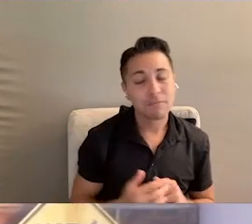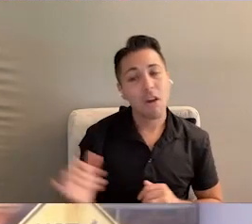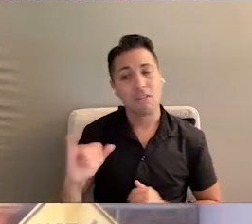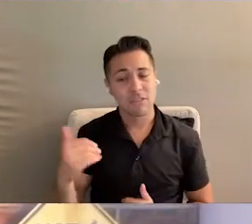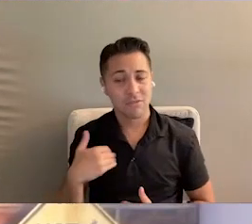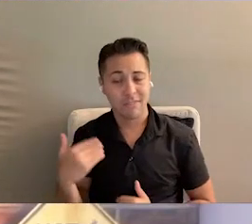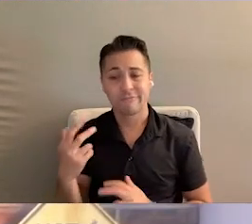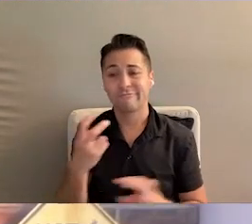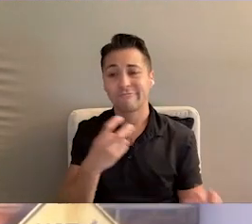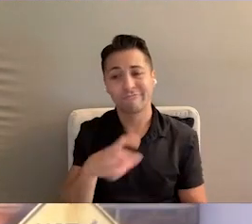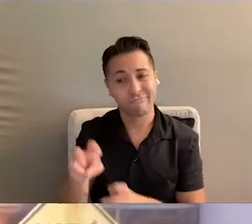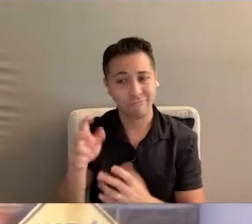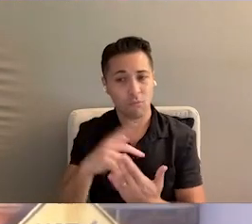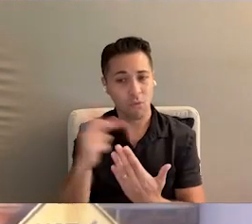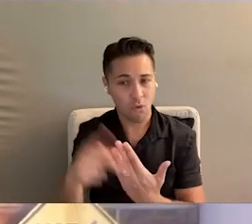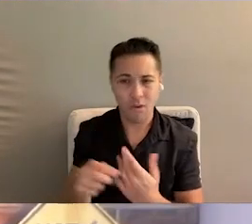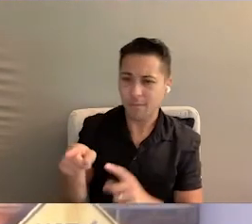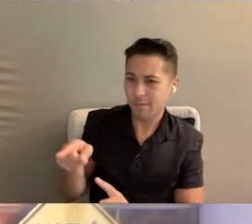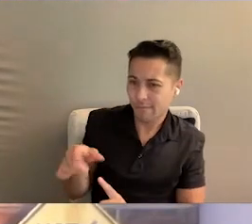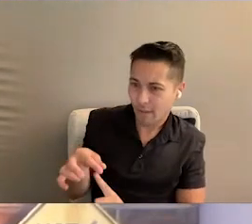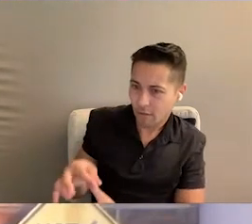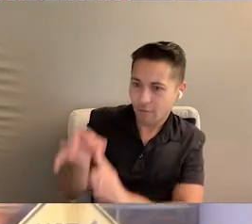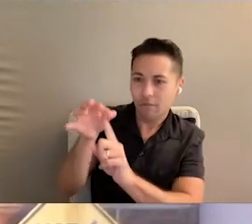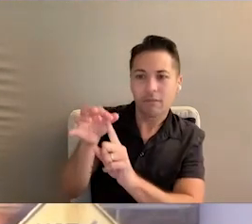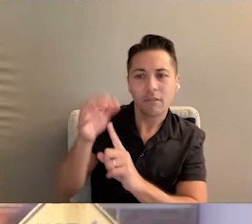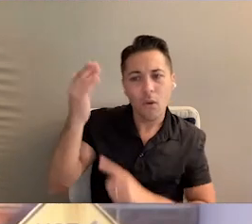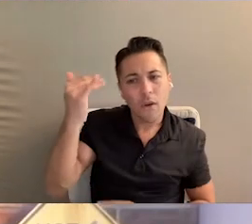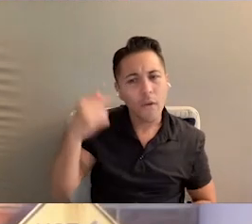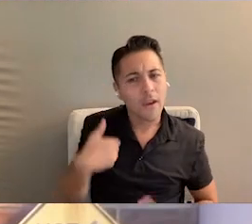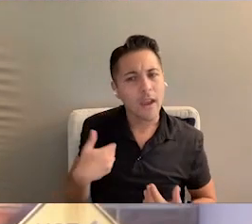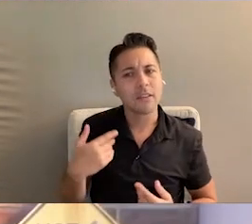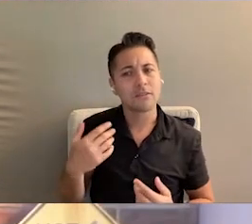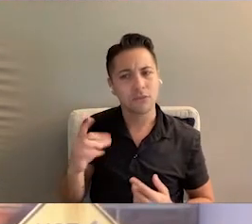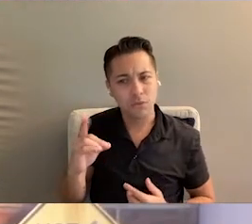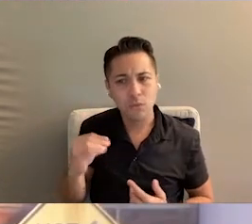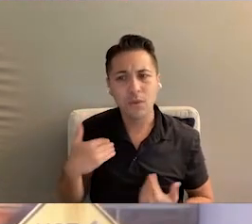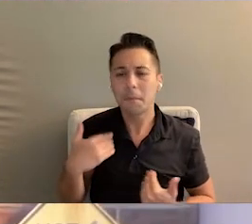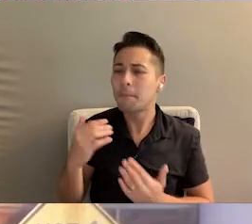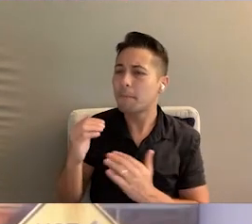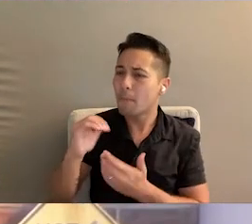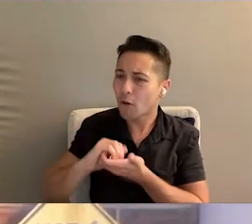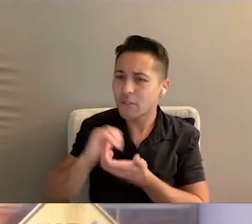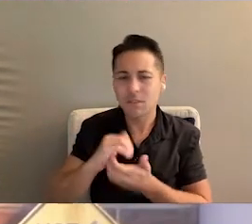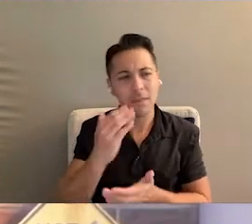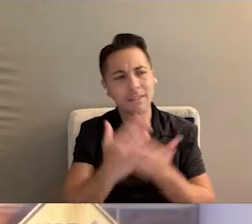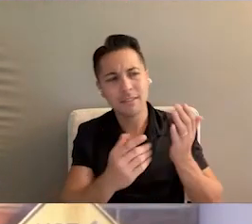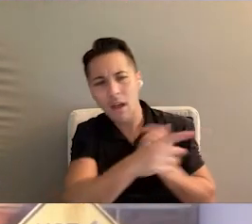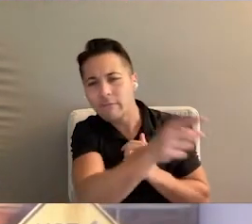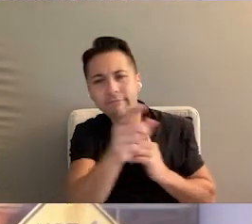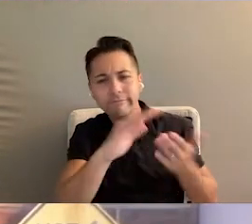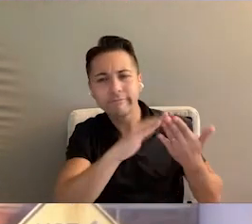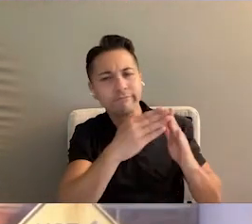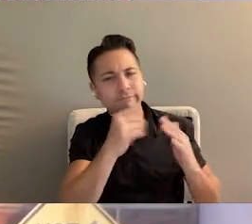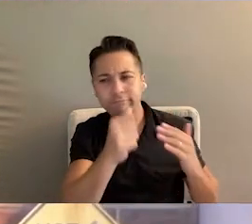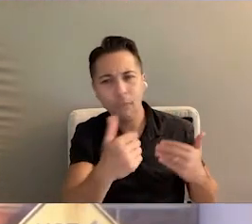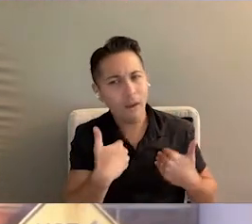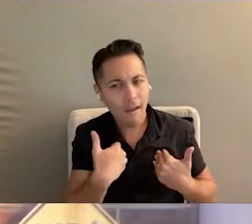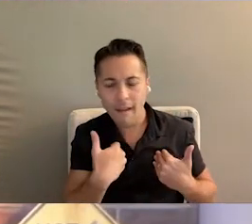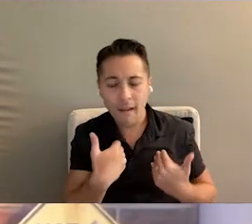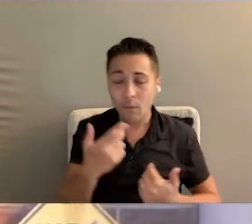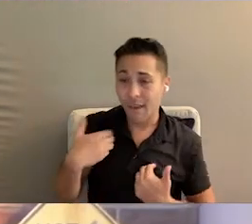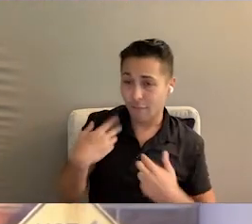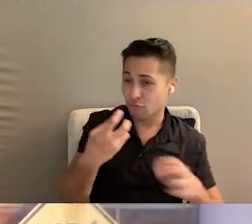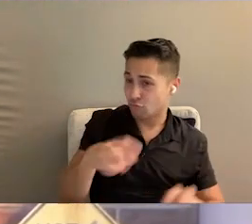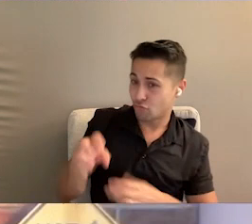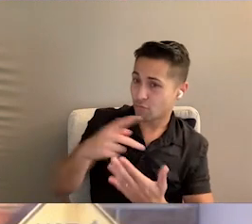We also have some transition programs that are unique because we have some partnerships that some other communities don't have. So we have